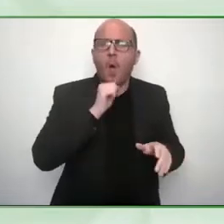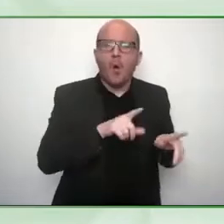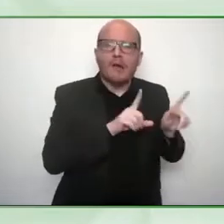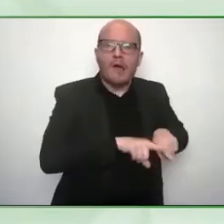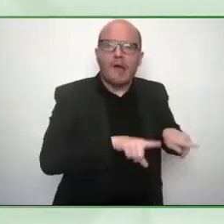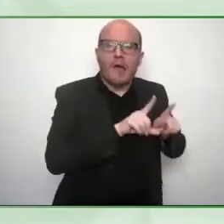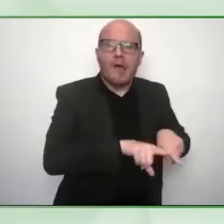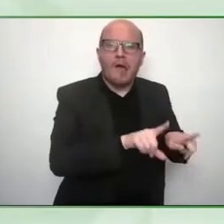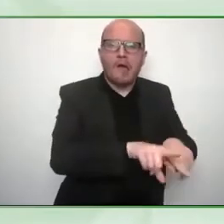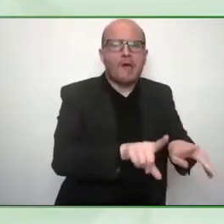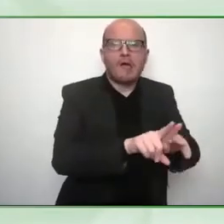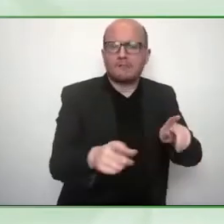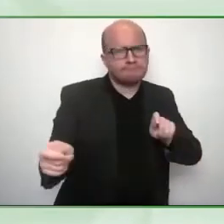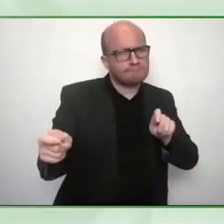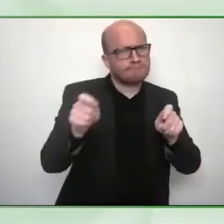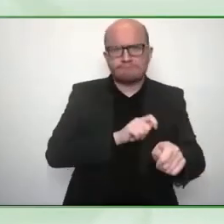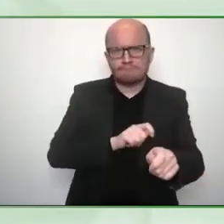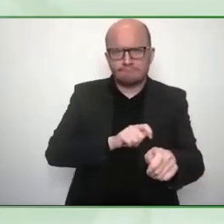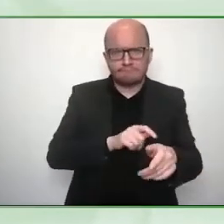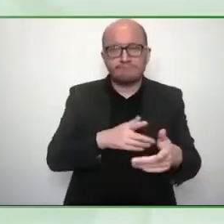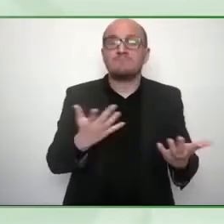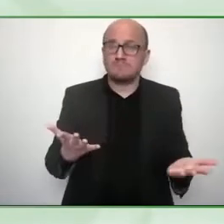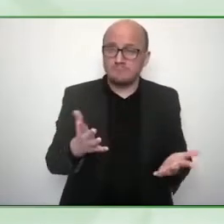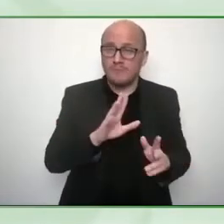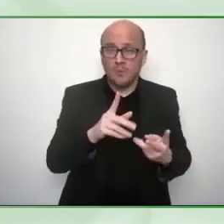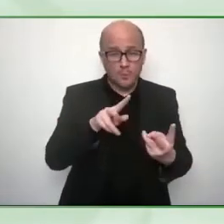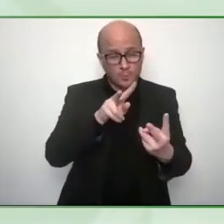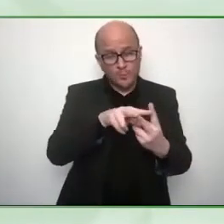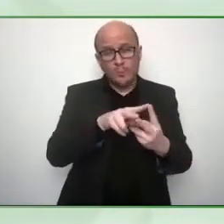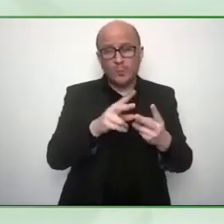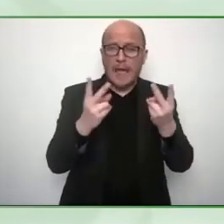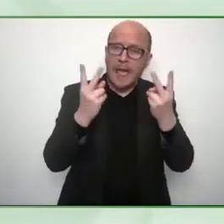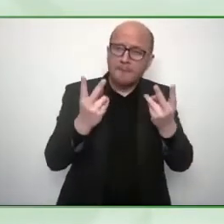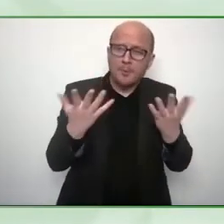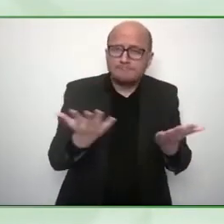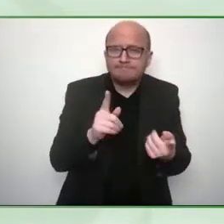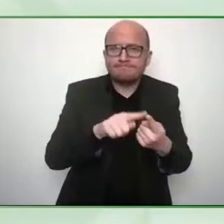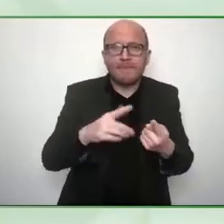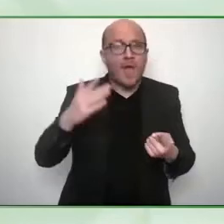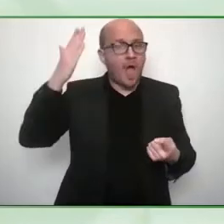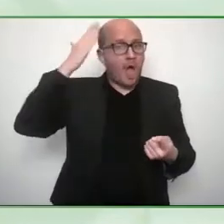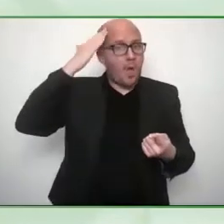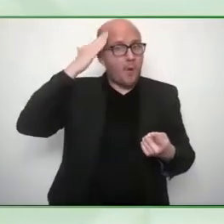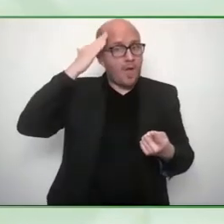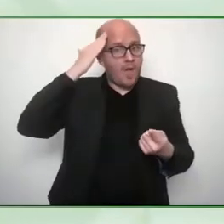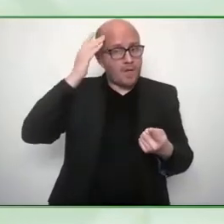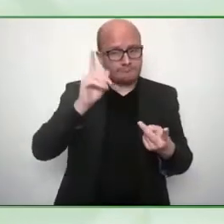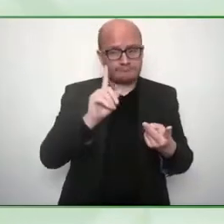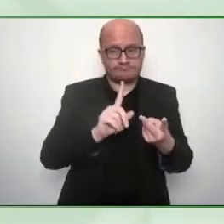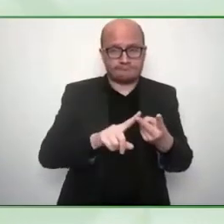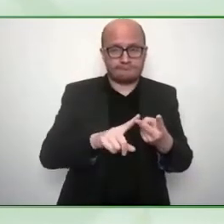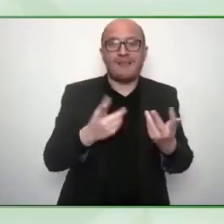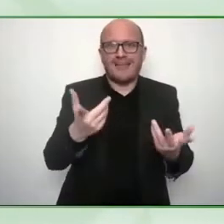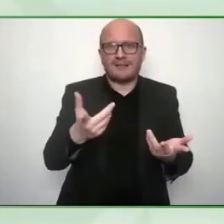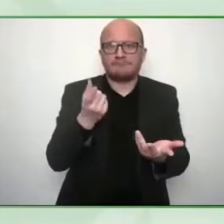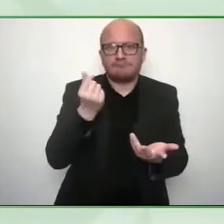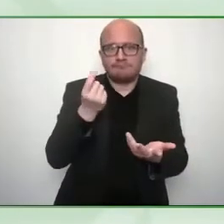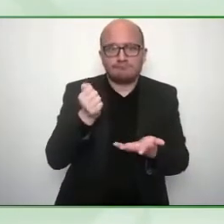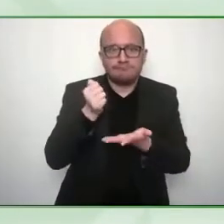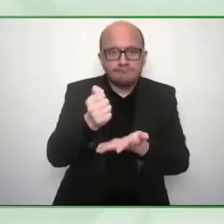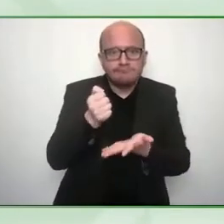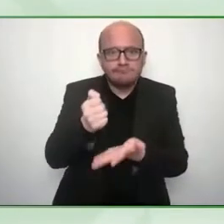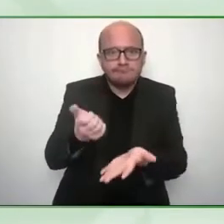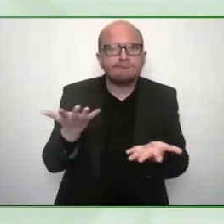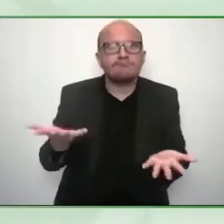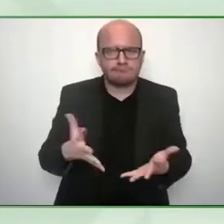probably two of our biggest challenges out there in terms of accessibility so how are you addressing both of those no that's that's a great